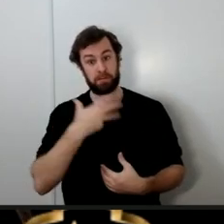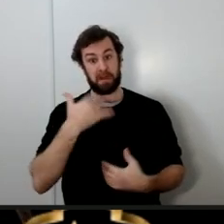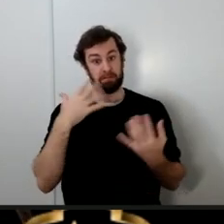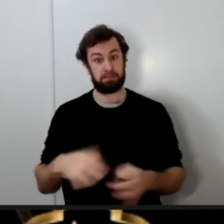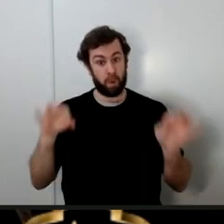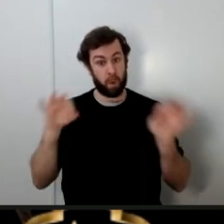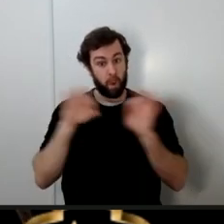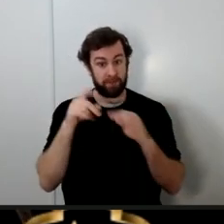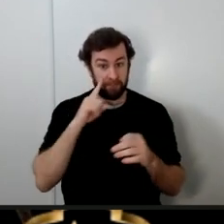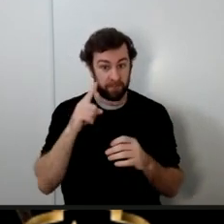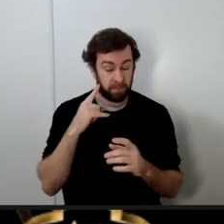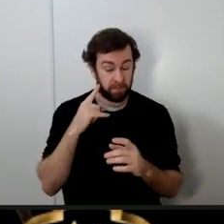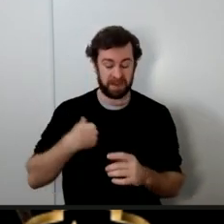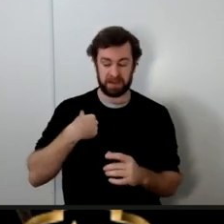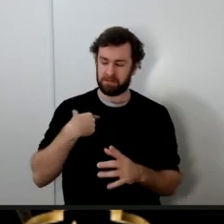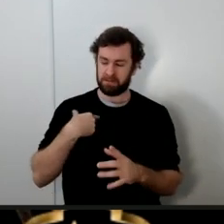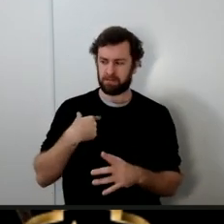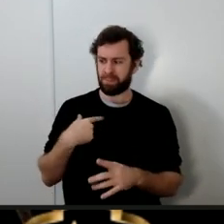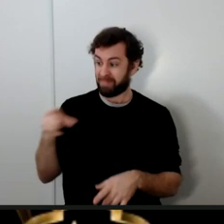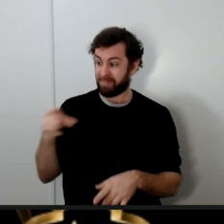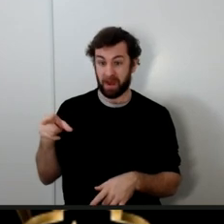thing and priority for you now